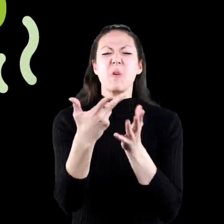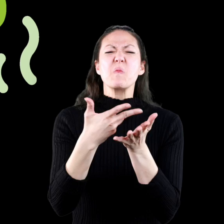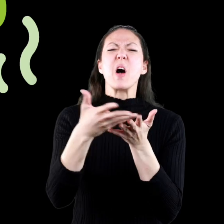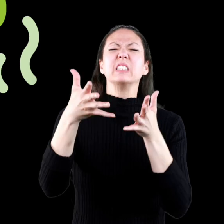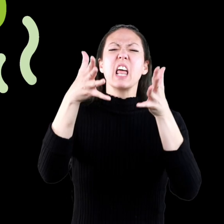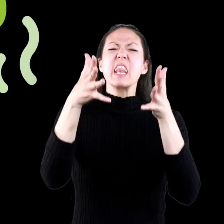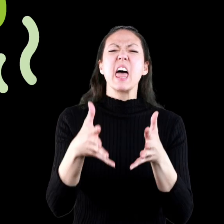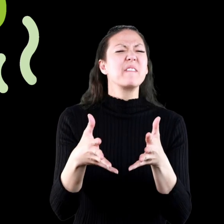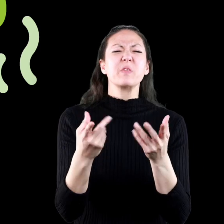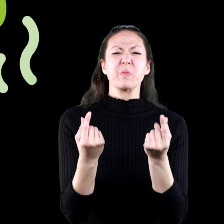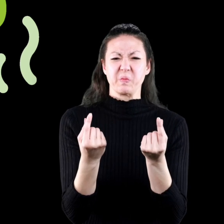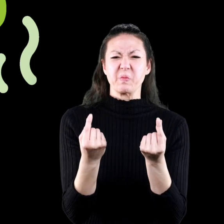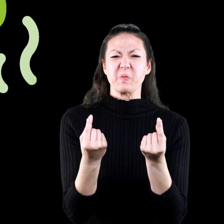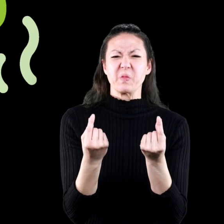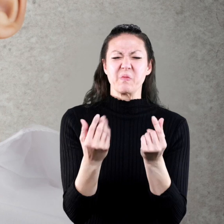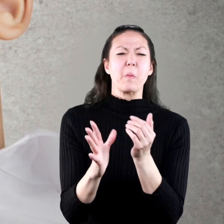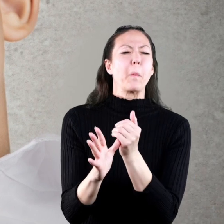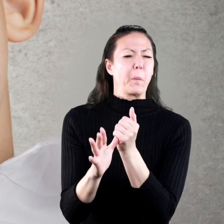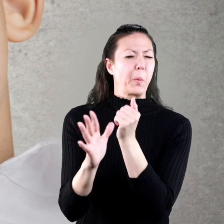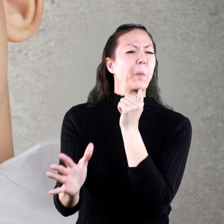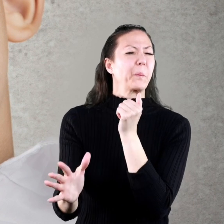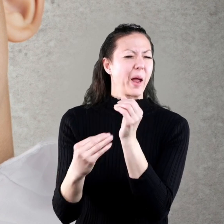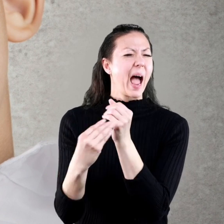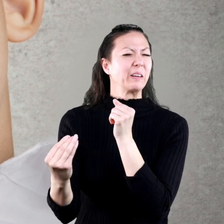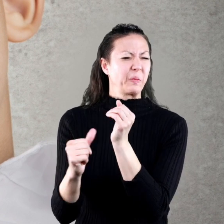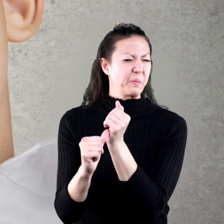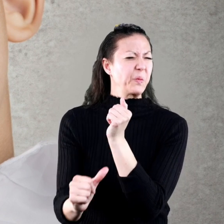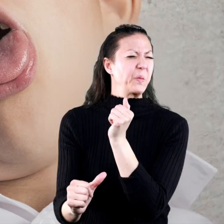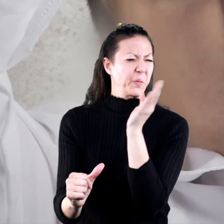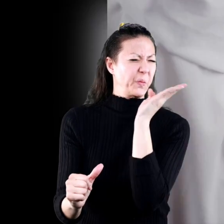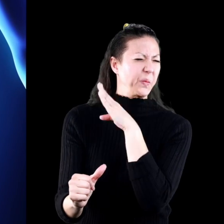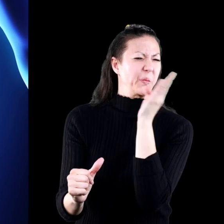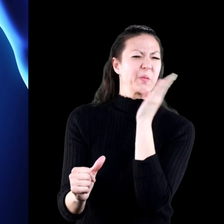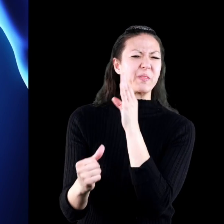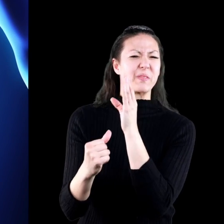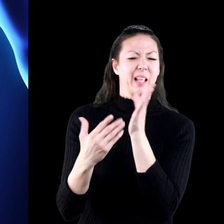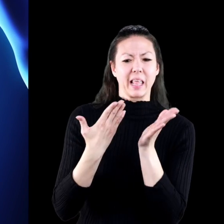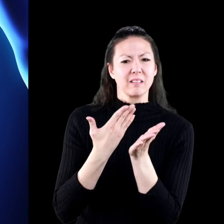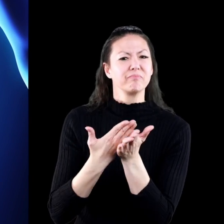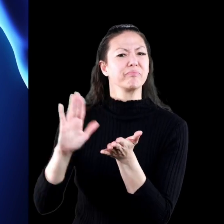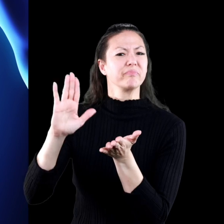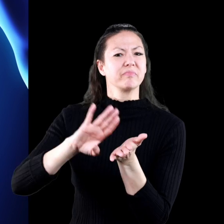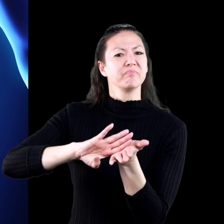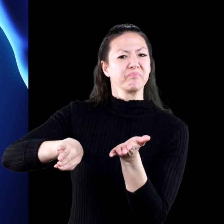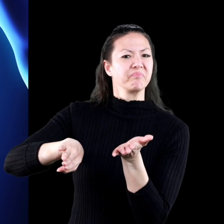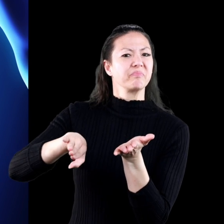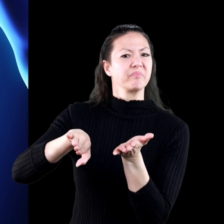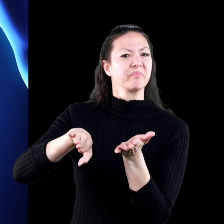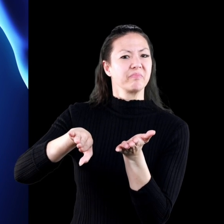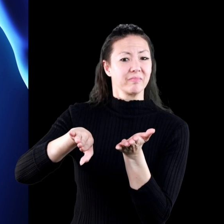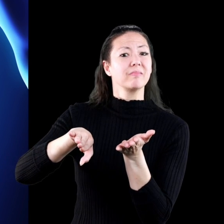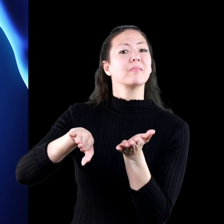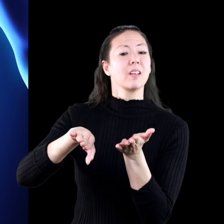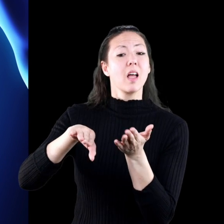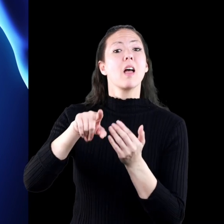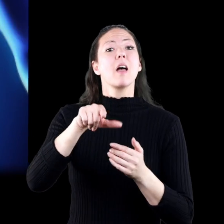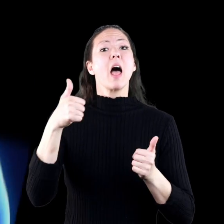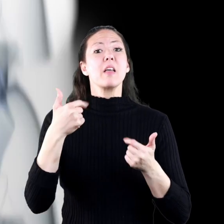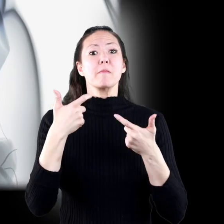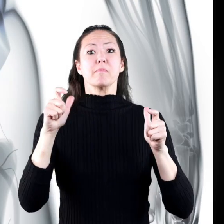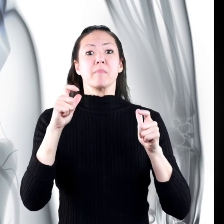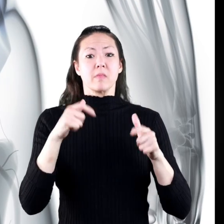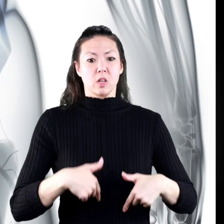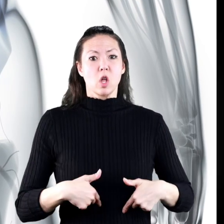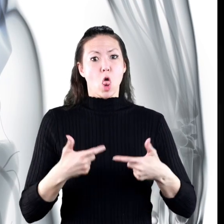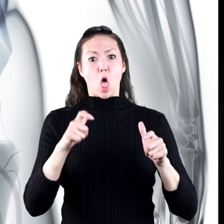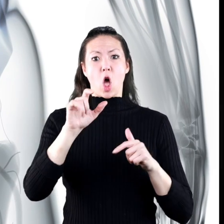left is waste product. Okay, it's poop. And it goes from the small intestine and delivered into the